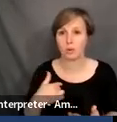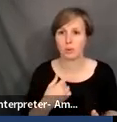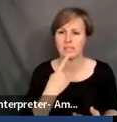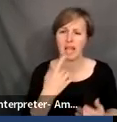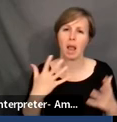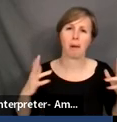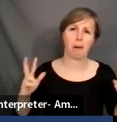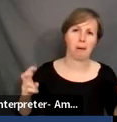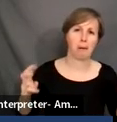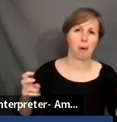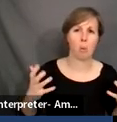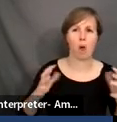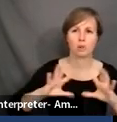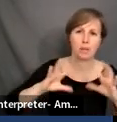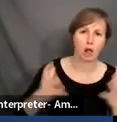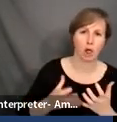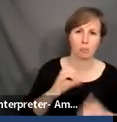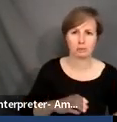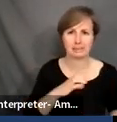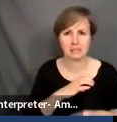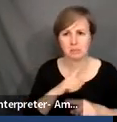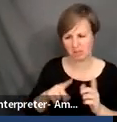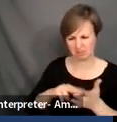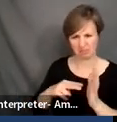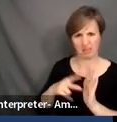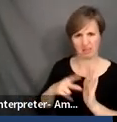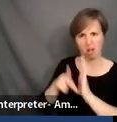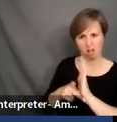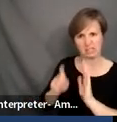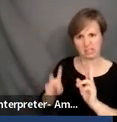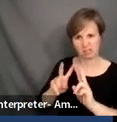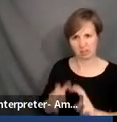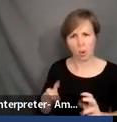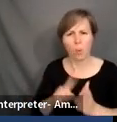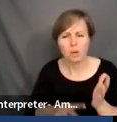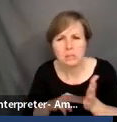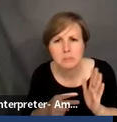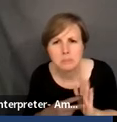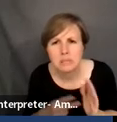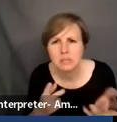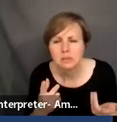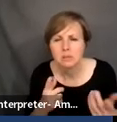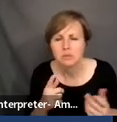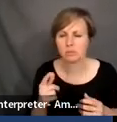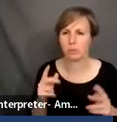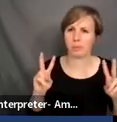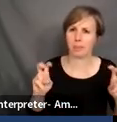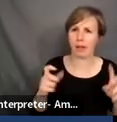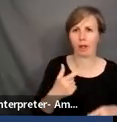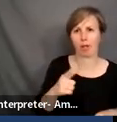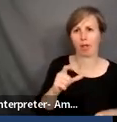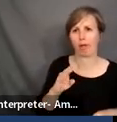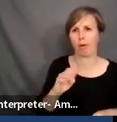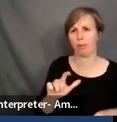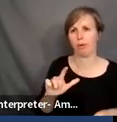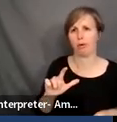citizen. I think I would like for policies to look at what does it mean to be global citizen? What does global